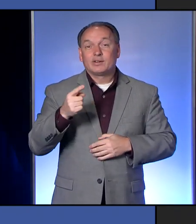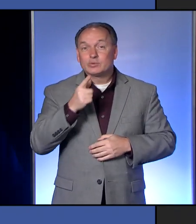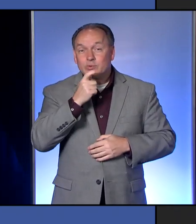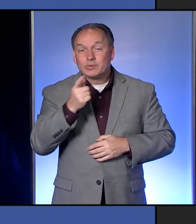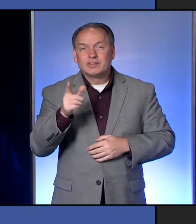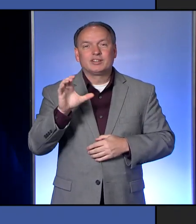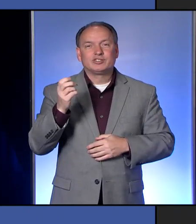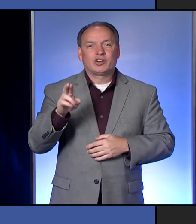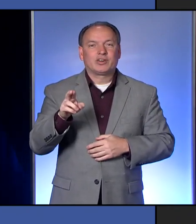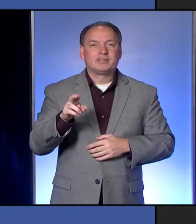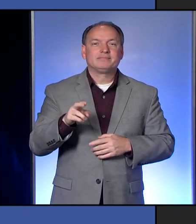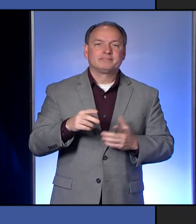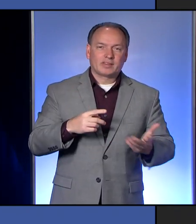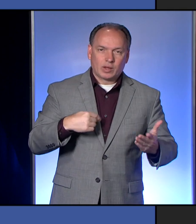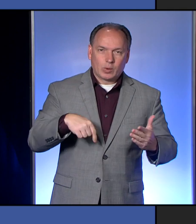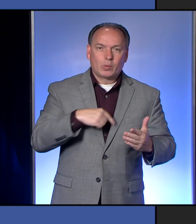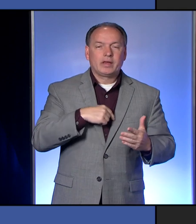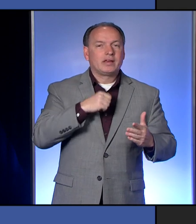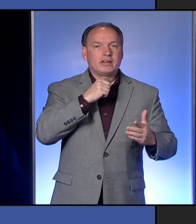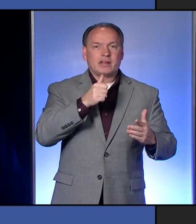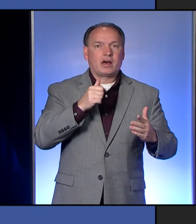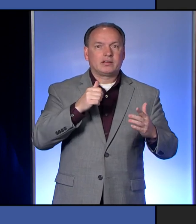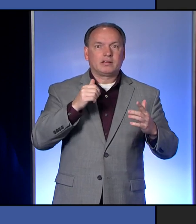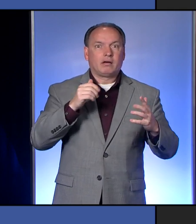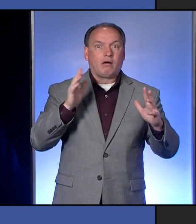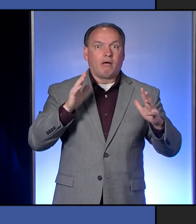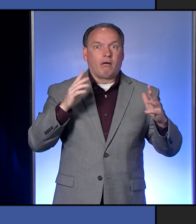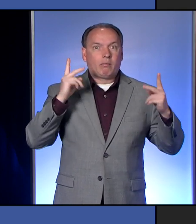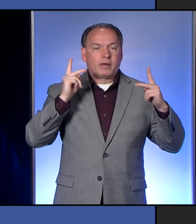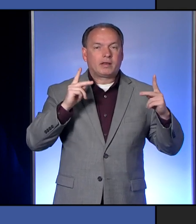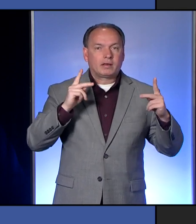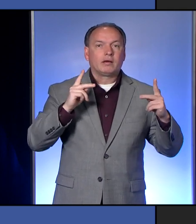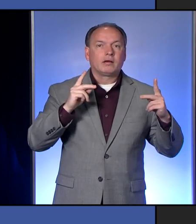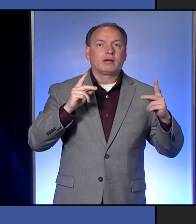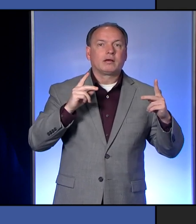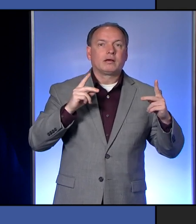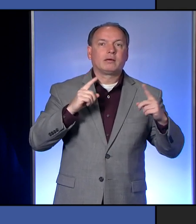It is not unexpected, and I am getting very concerned.